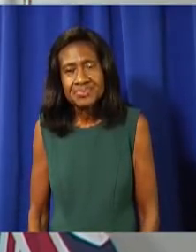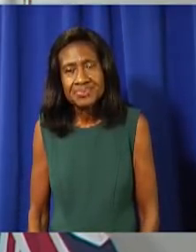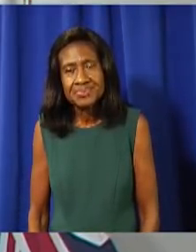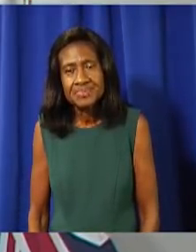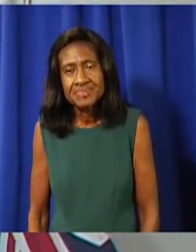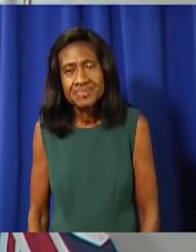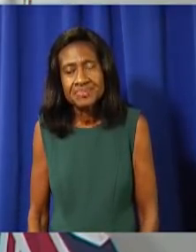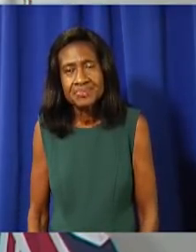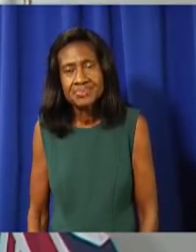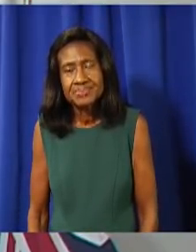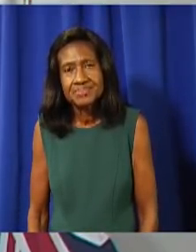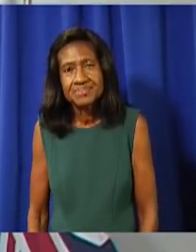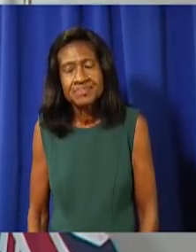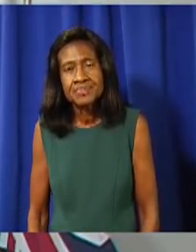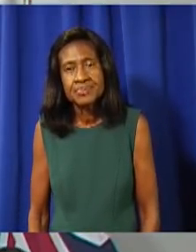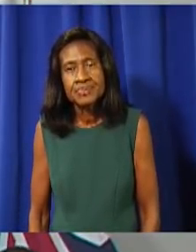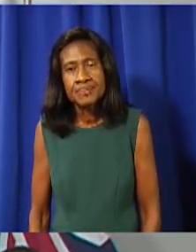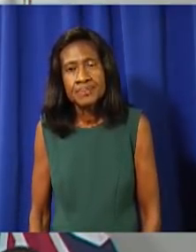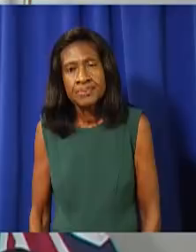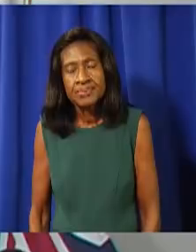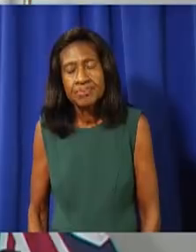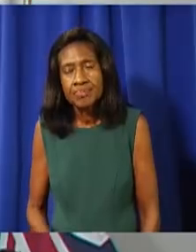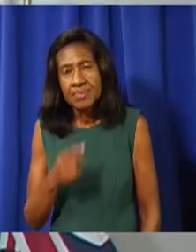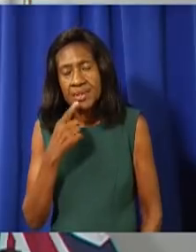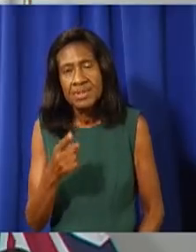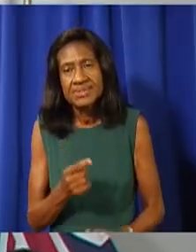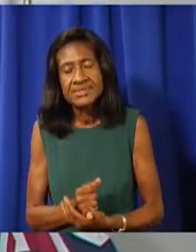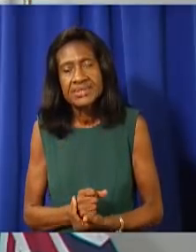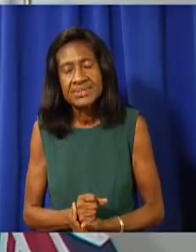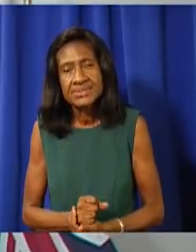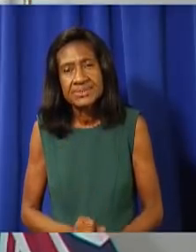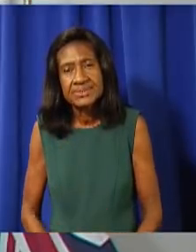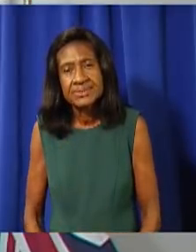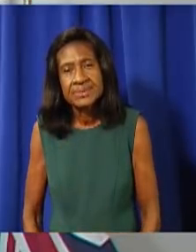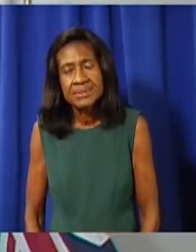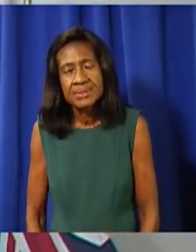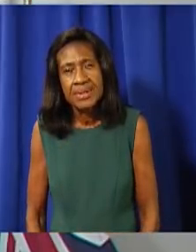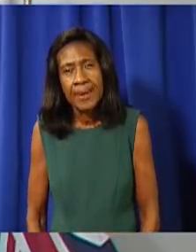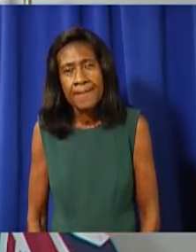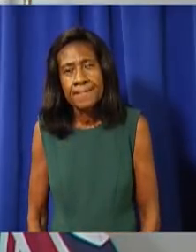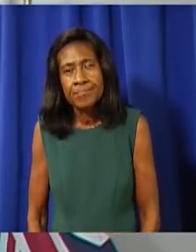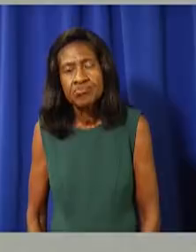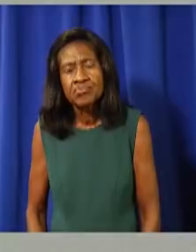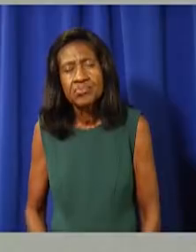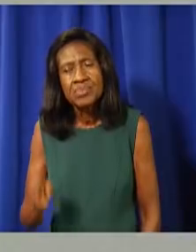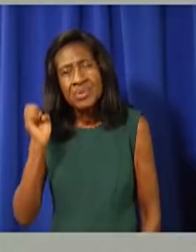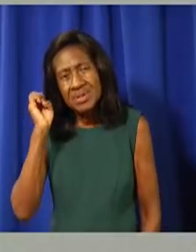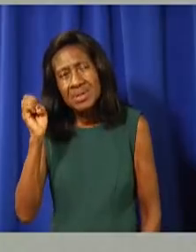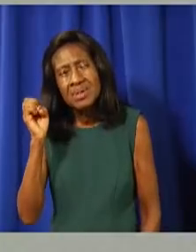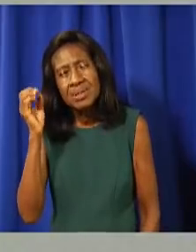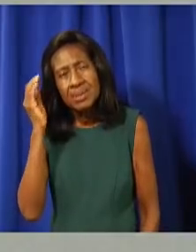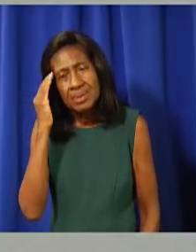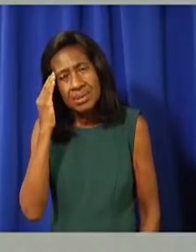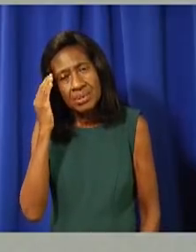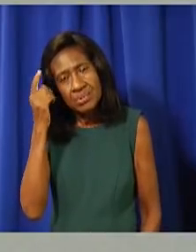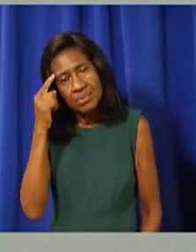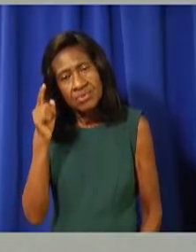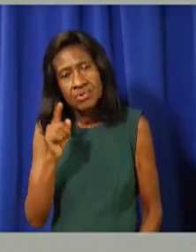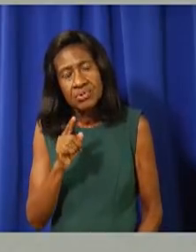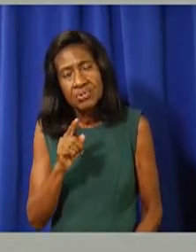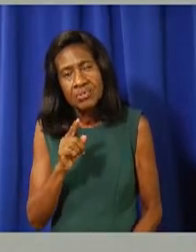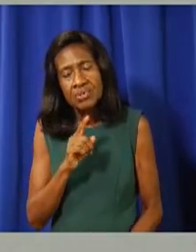you know, it is, it is obviously something that, um, I'm, I am confident that we have, um,